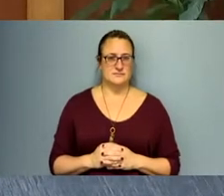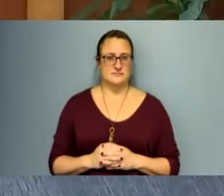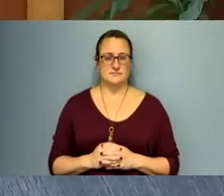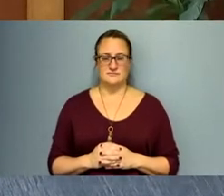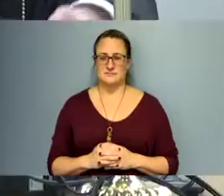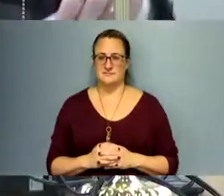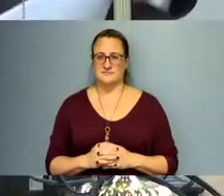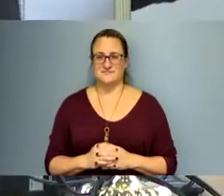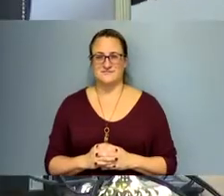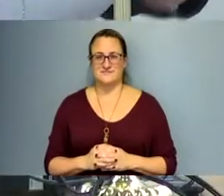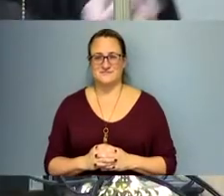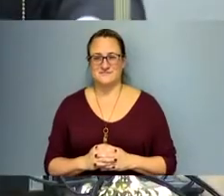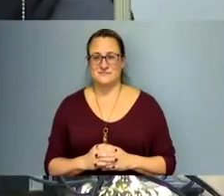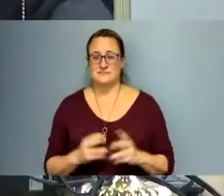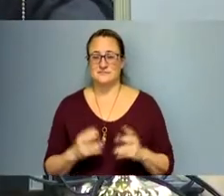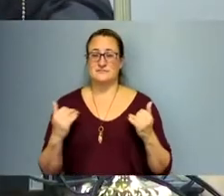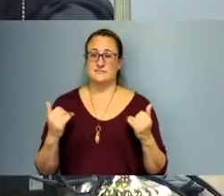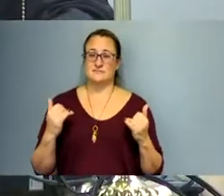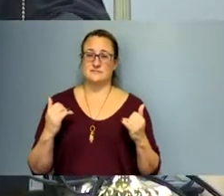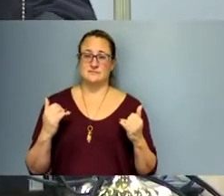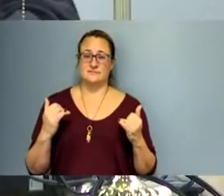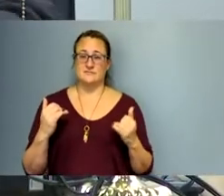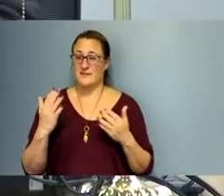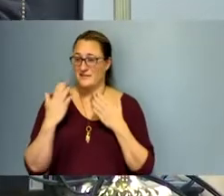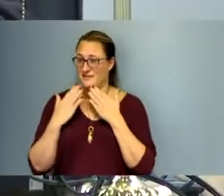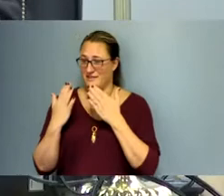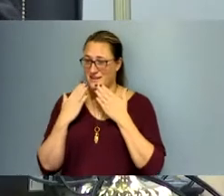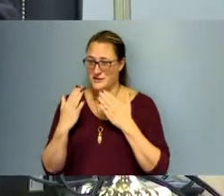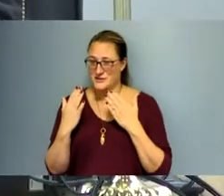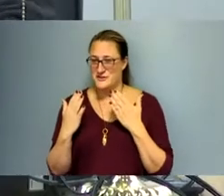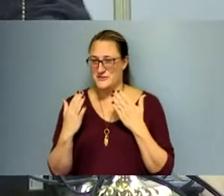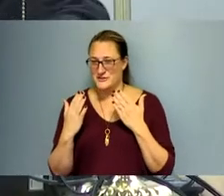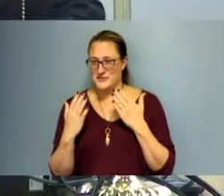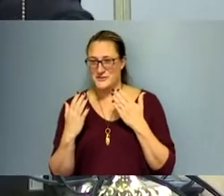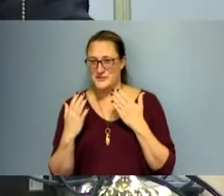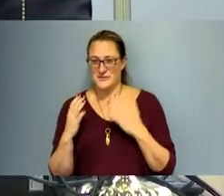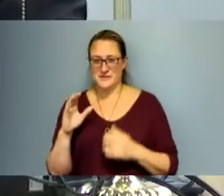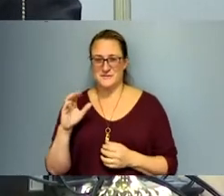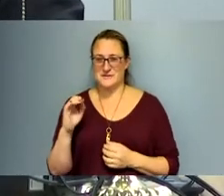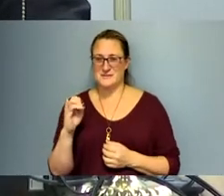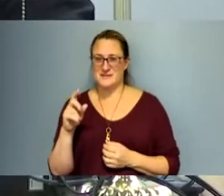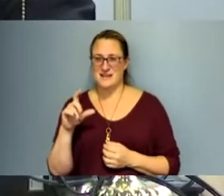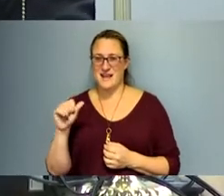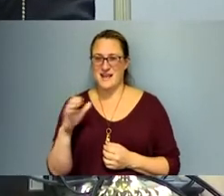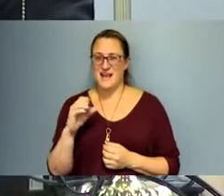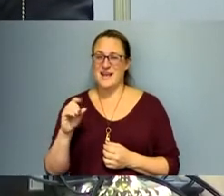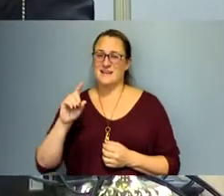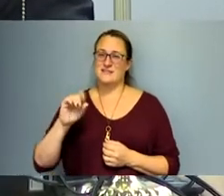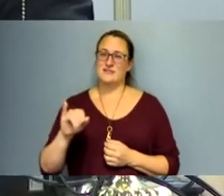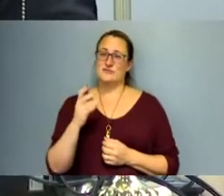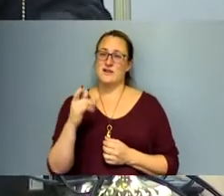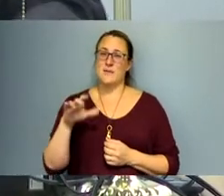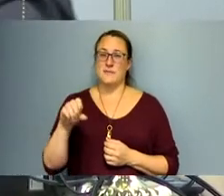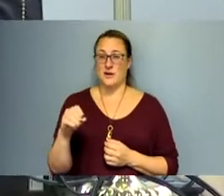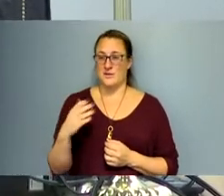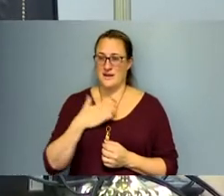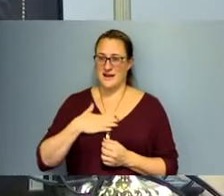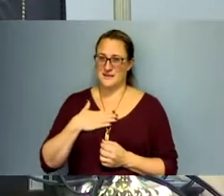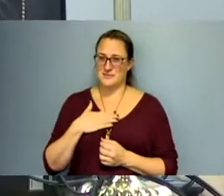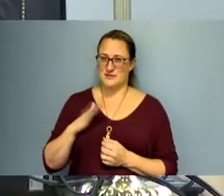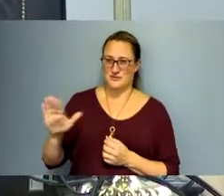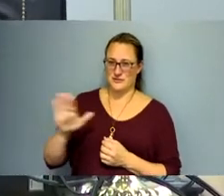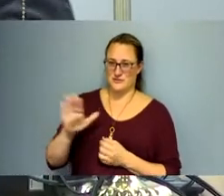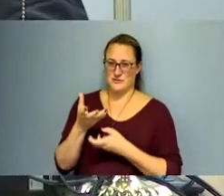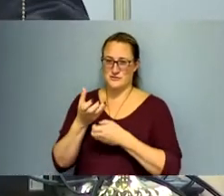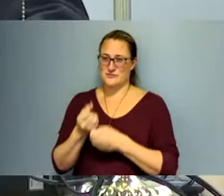Okay. this time, chair will entertain. First off, thank you to Mr. Marceglia and Dizeralmo. I appreciate the trust you've put in me,